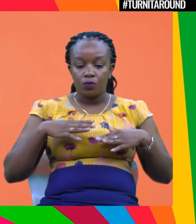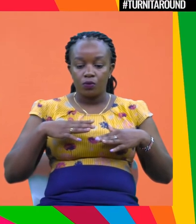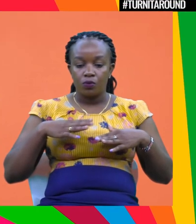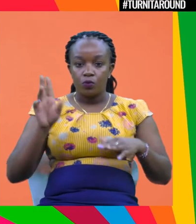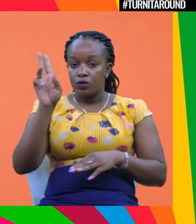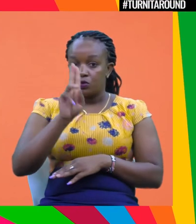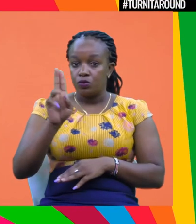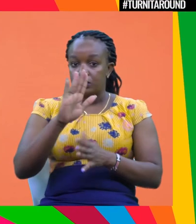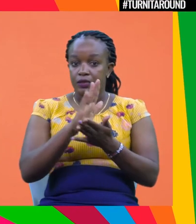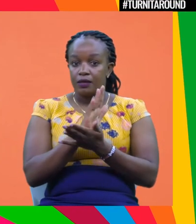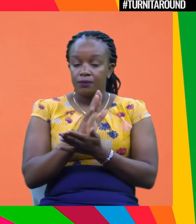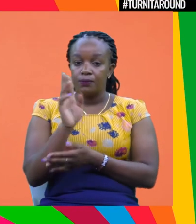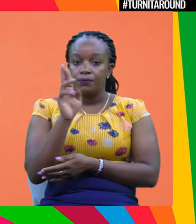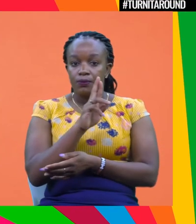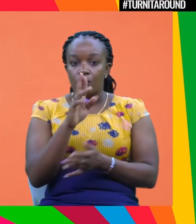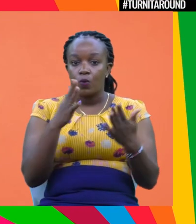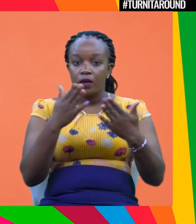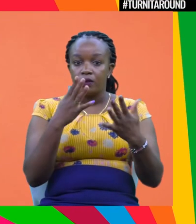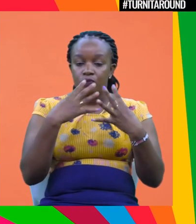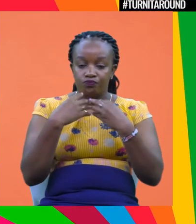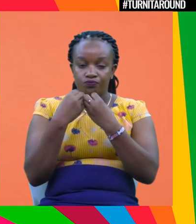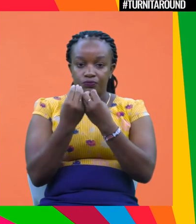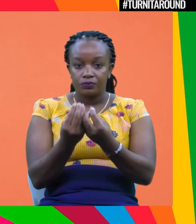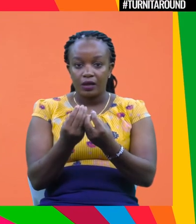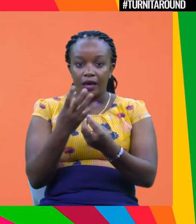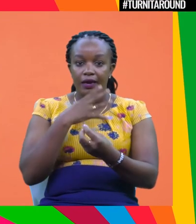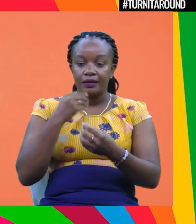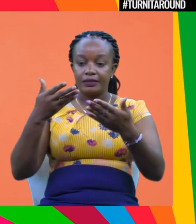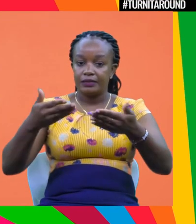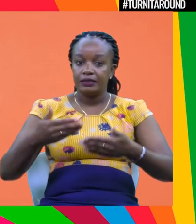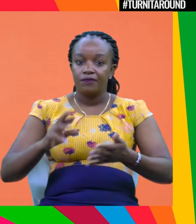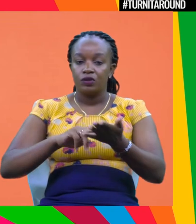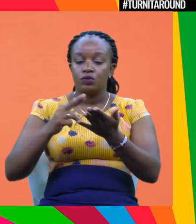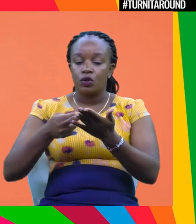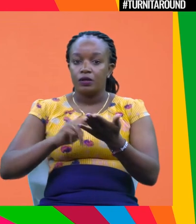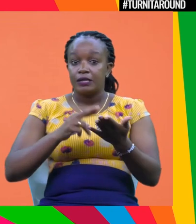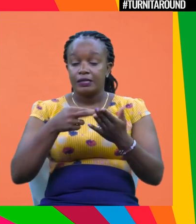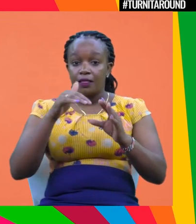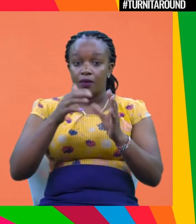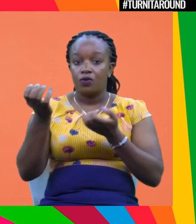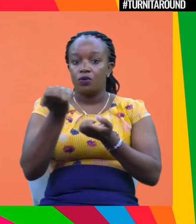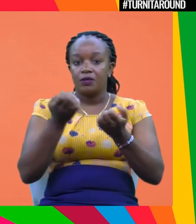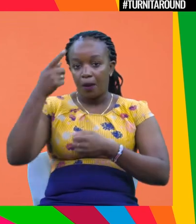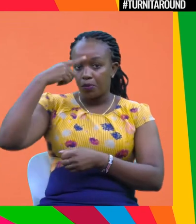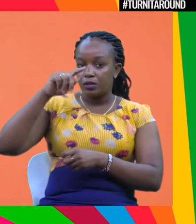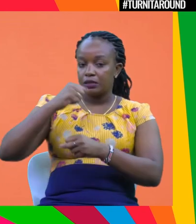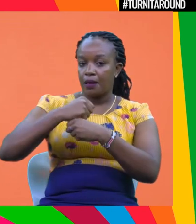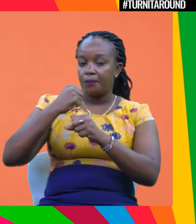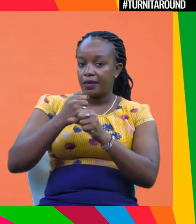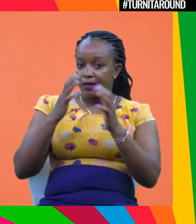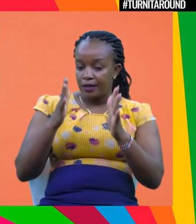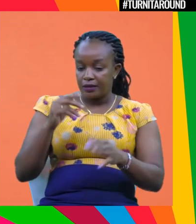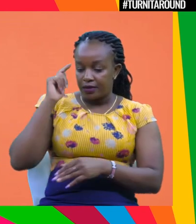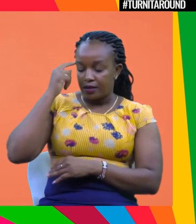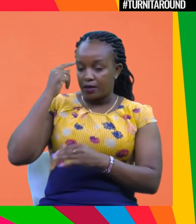industries that will disappear. There will be reallocation of labor and resources in the economy. So for policymakers here, I